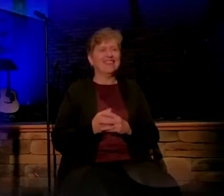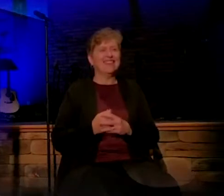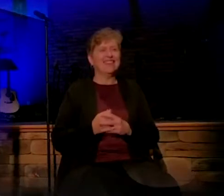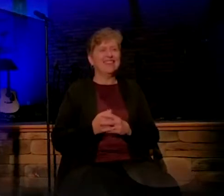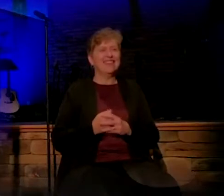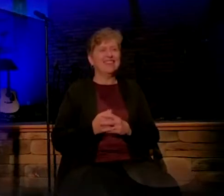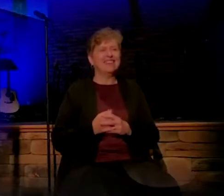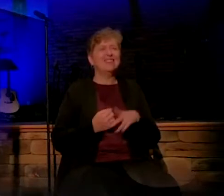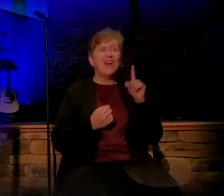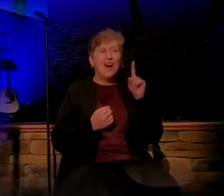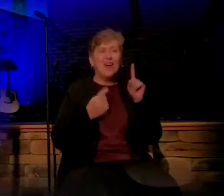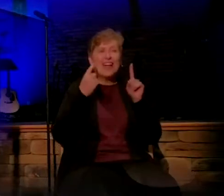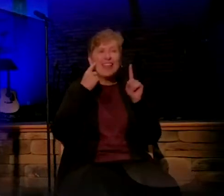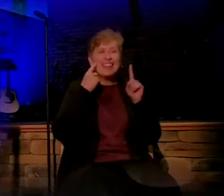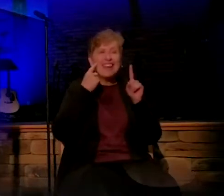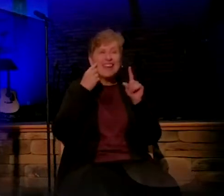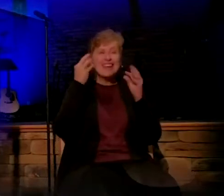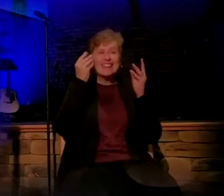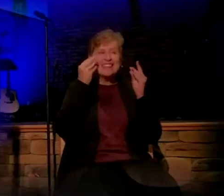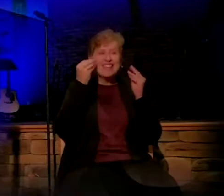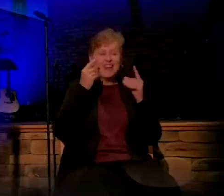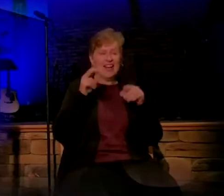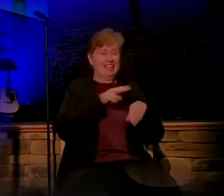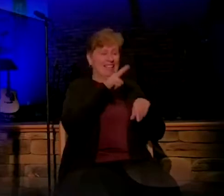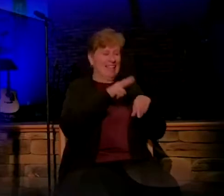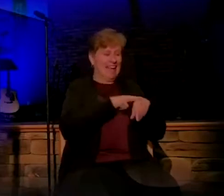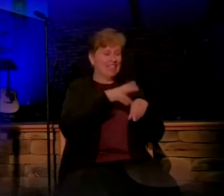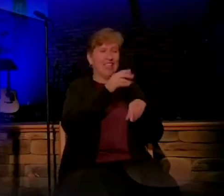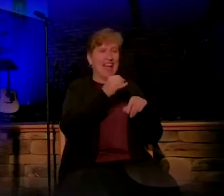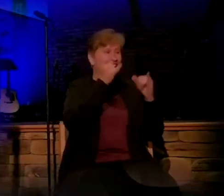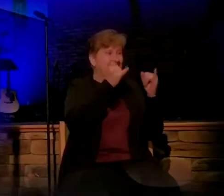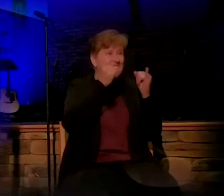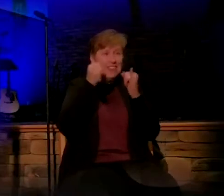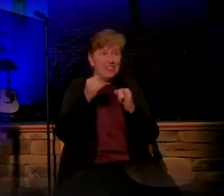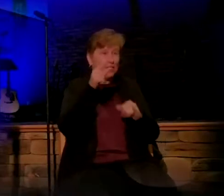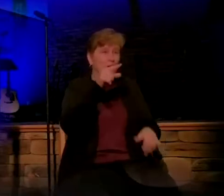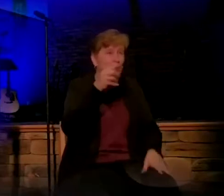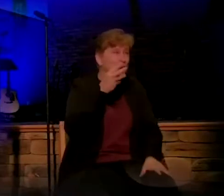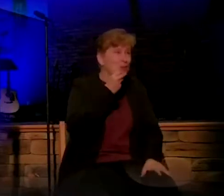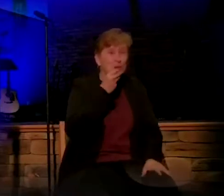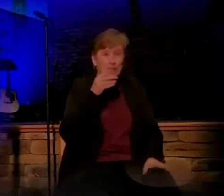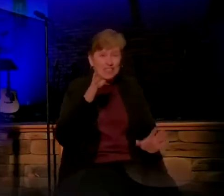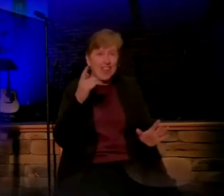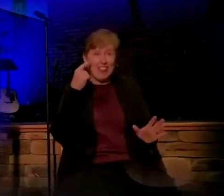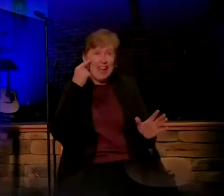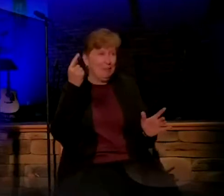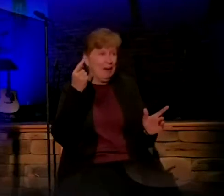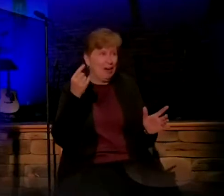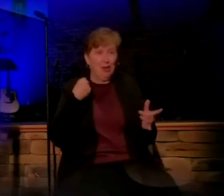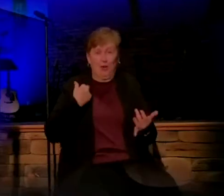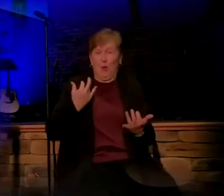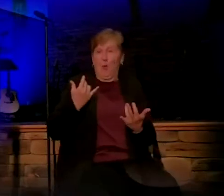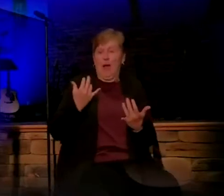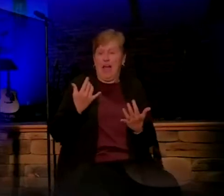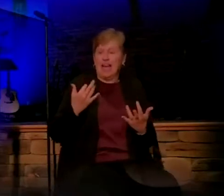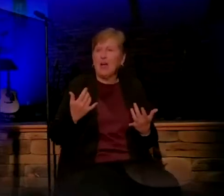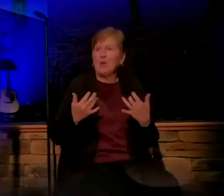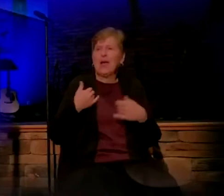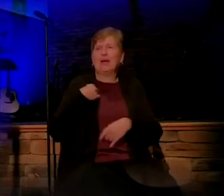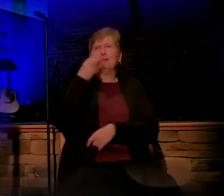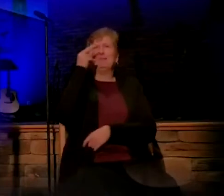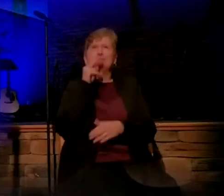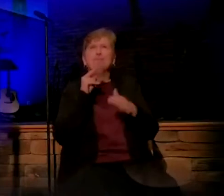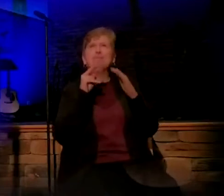So, consider this as a nation and as an individual. Okay, you're Jewish. You've been waiting. You've been